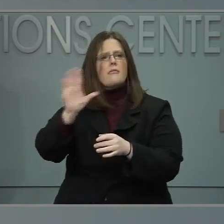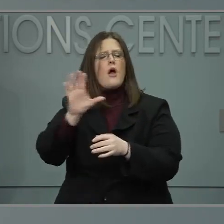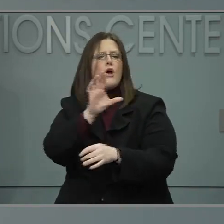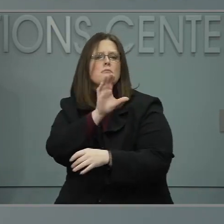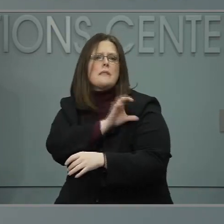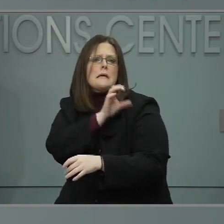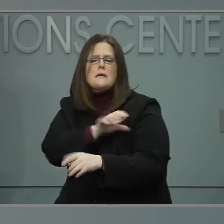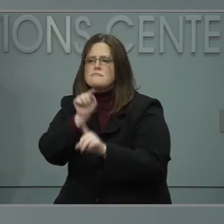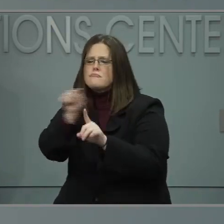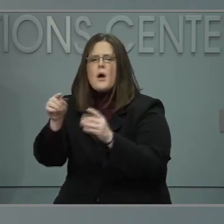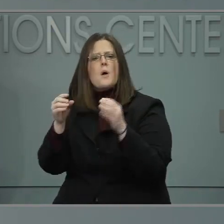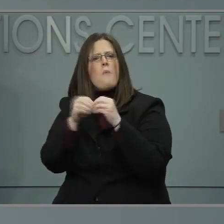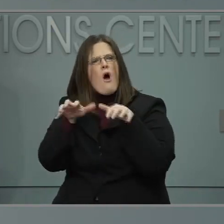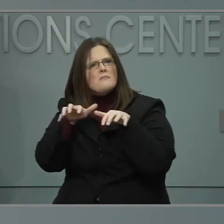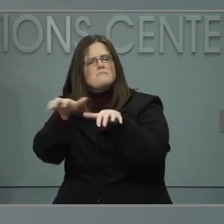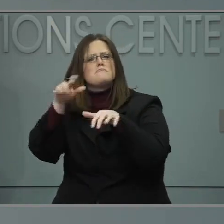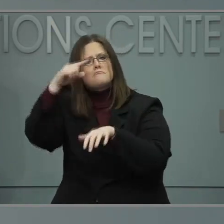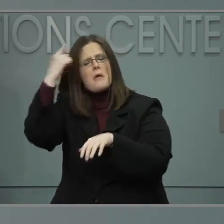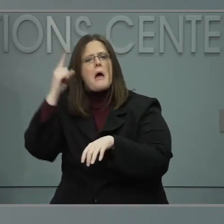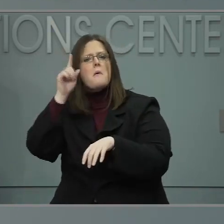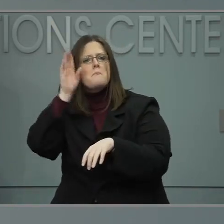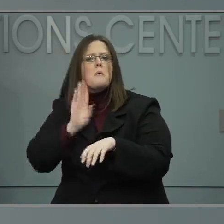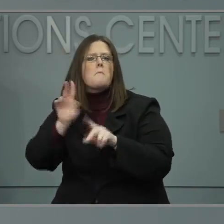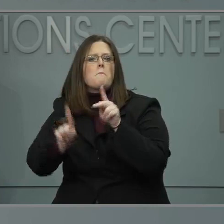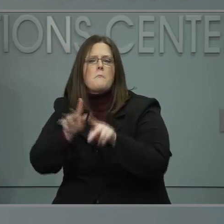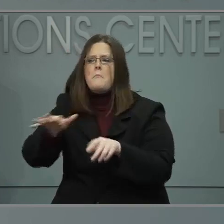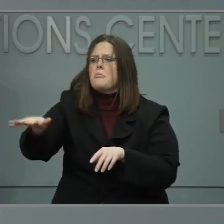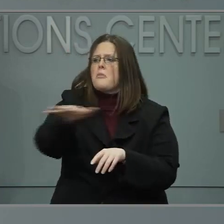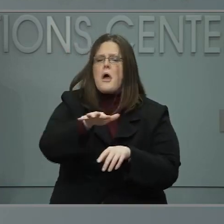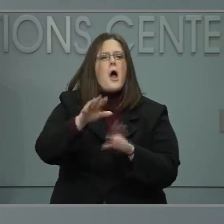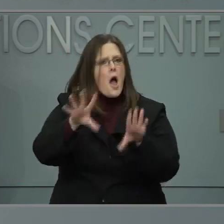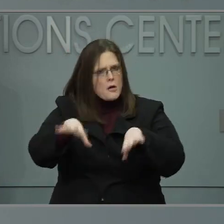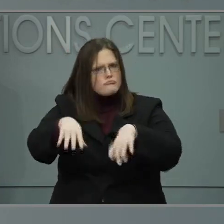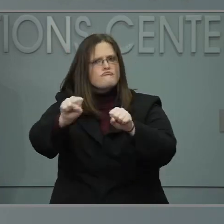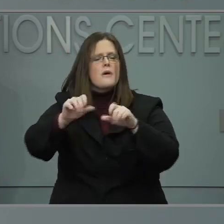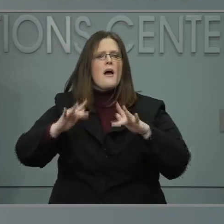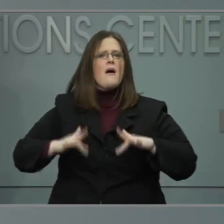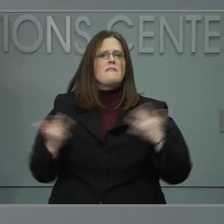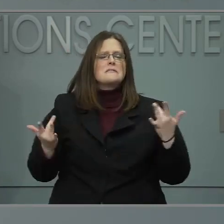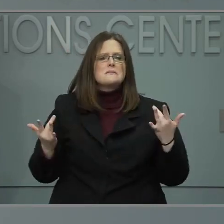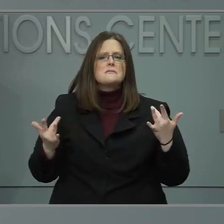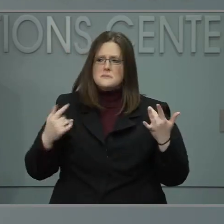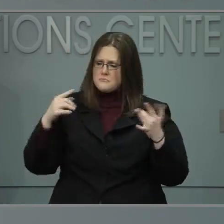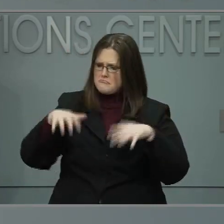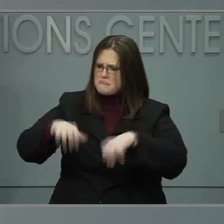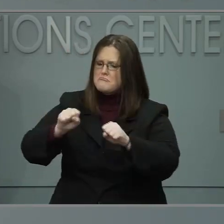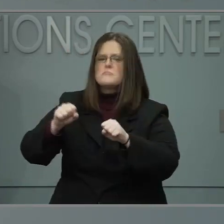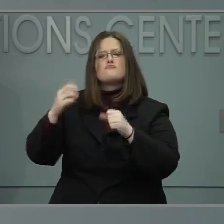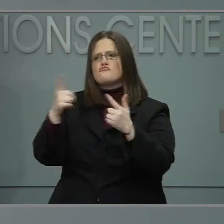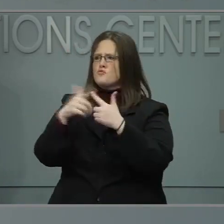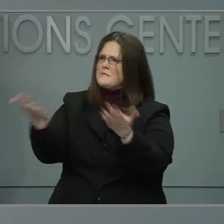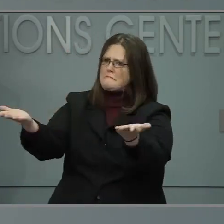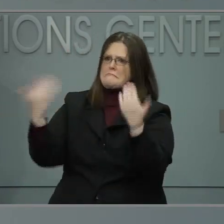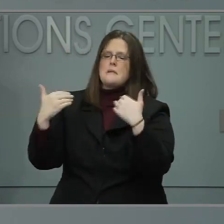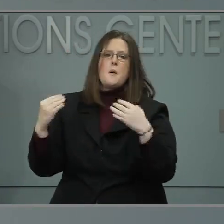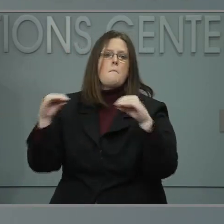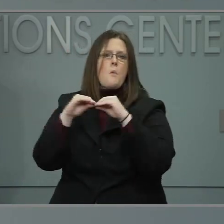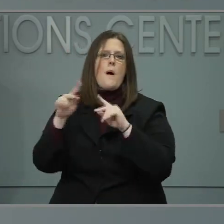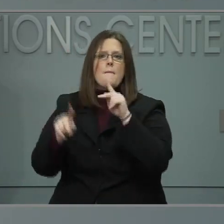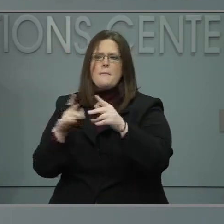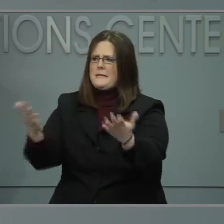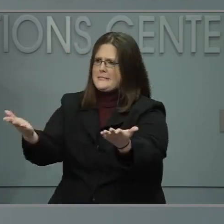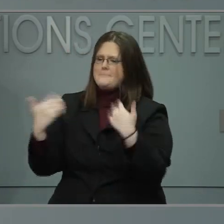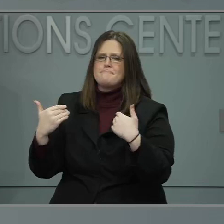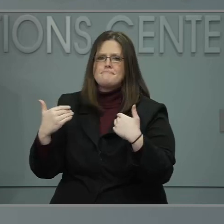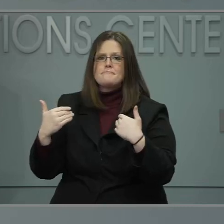vaccine events. And it's important to let the public know exactly what we're doing. North Carolina has